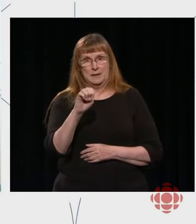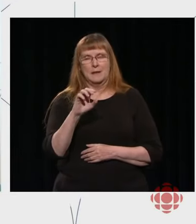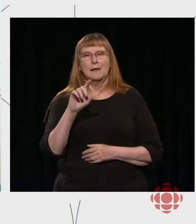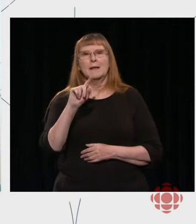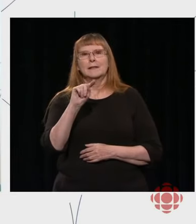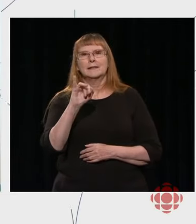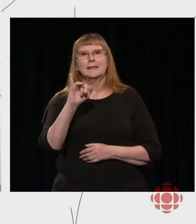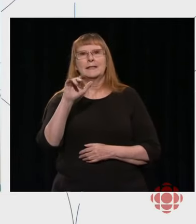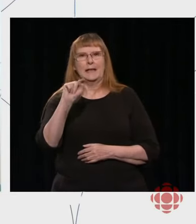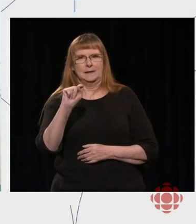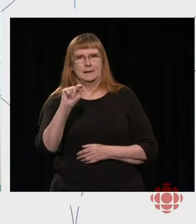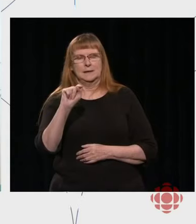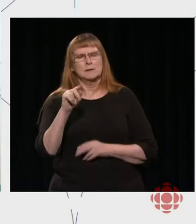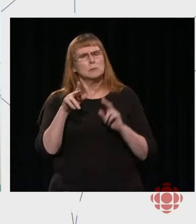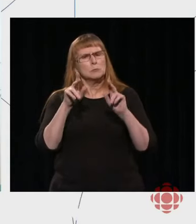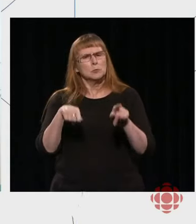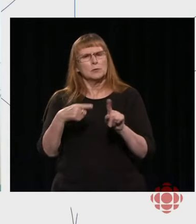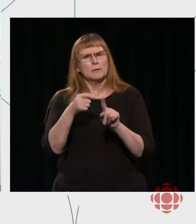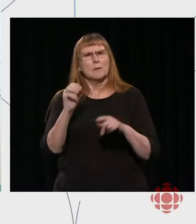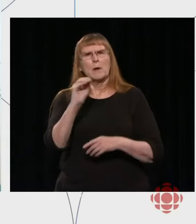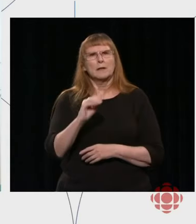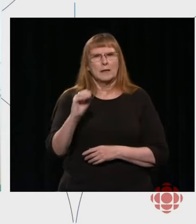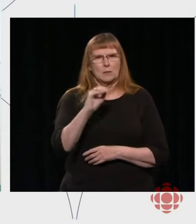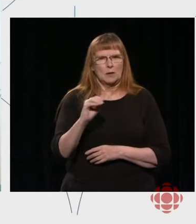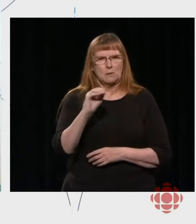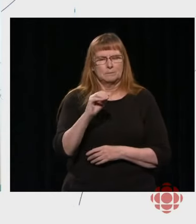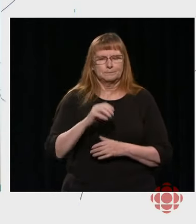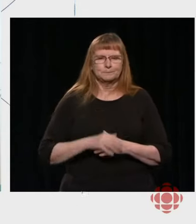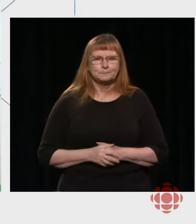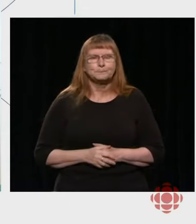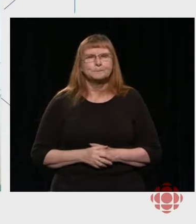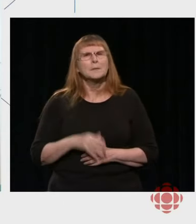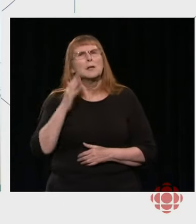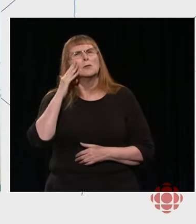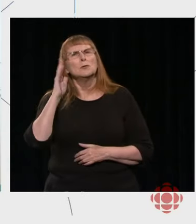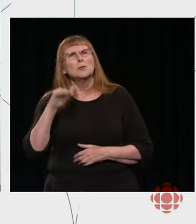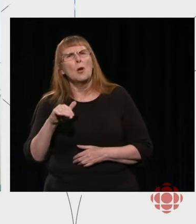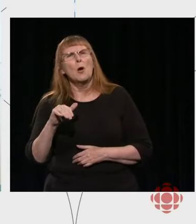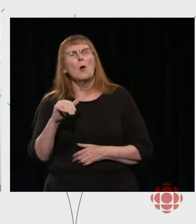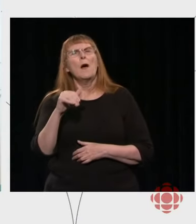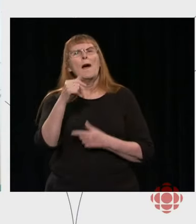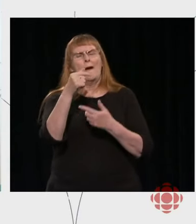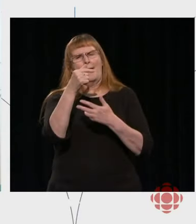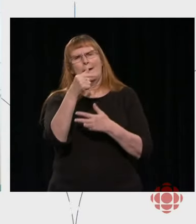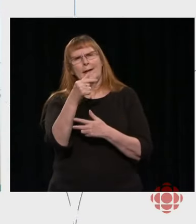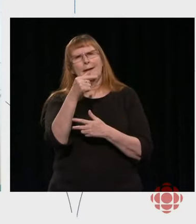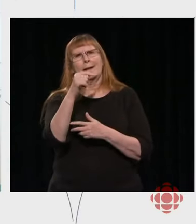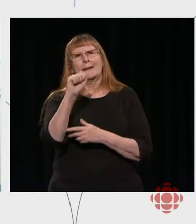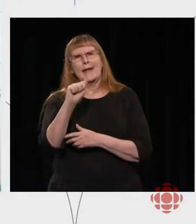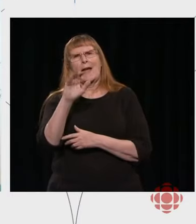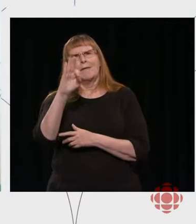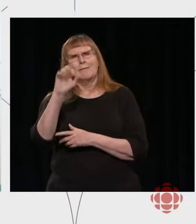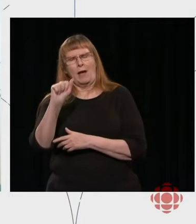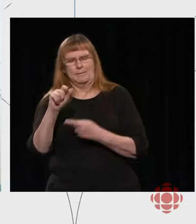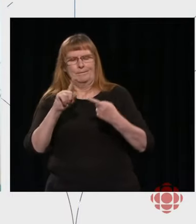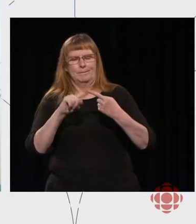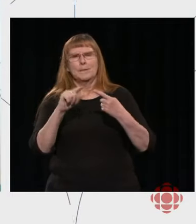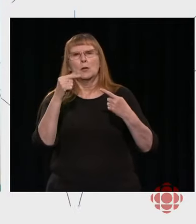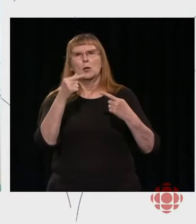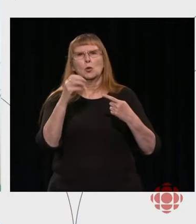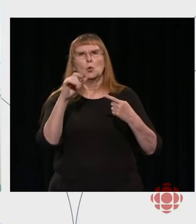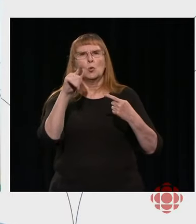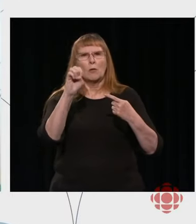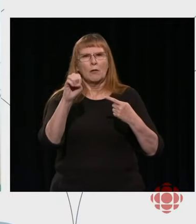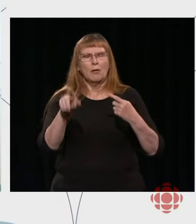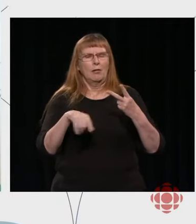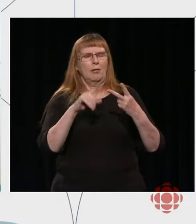from Ontario. We're not working with the GAFA to make sure that we stop the faking news. So that's an